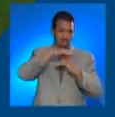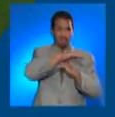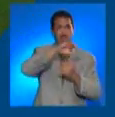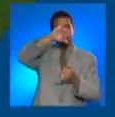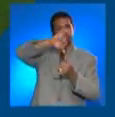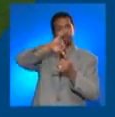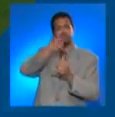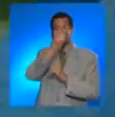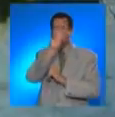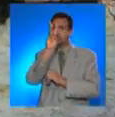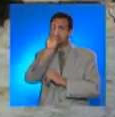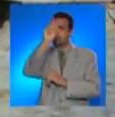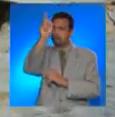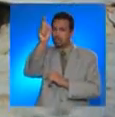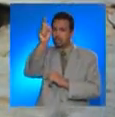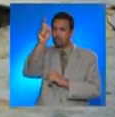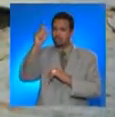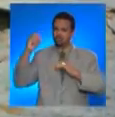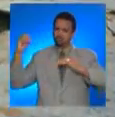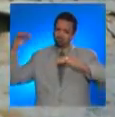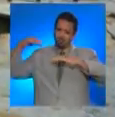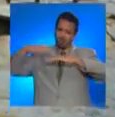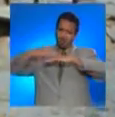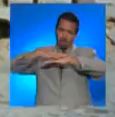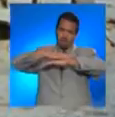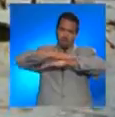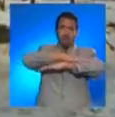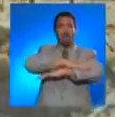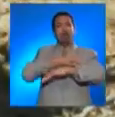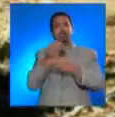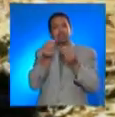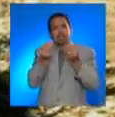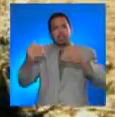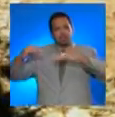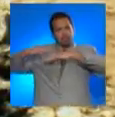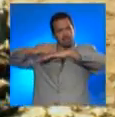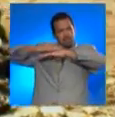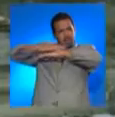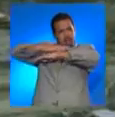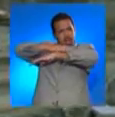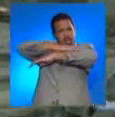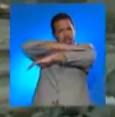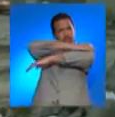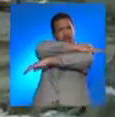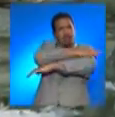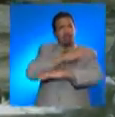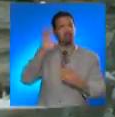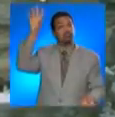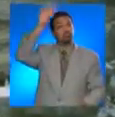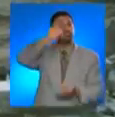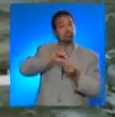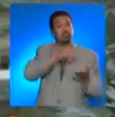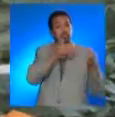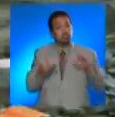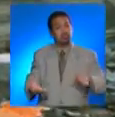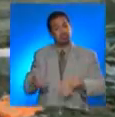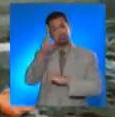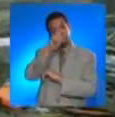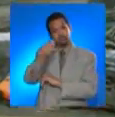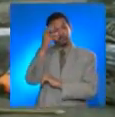which penetrated more than one mile inland. The official account reports 116 dead,